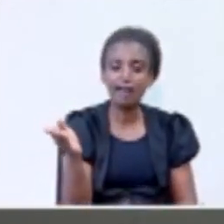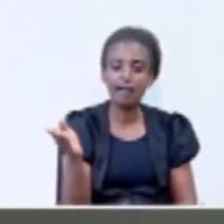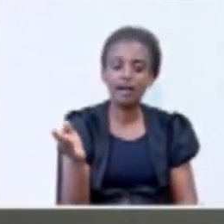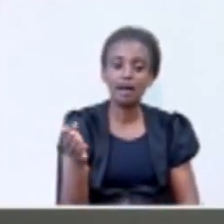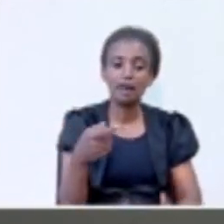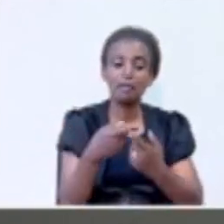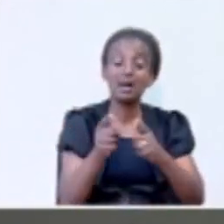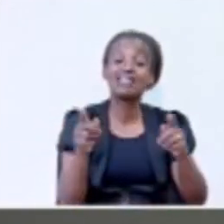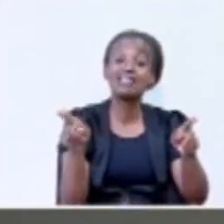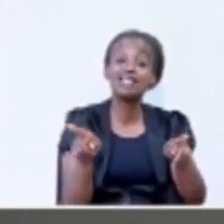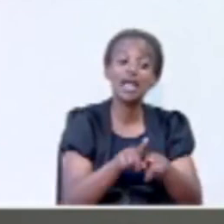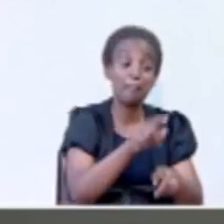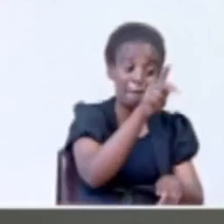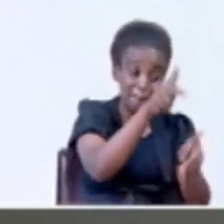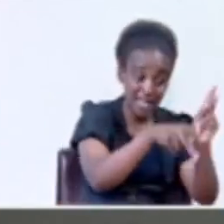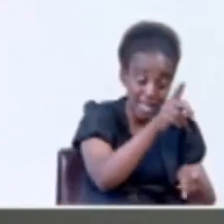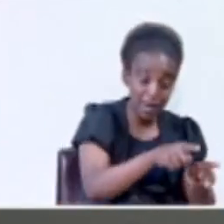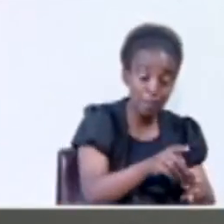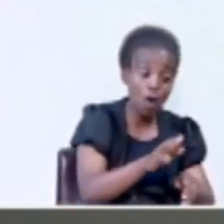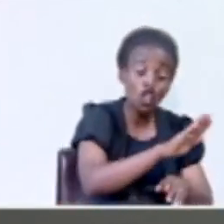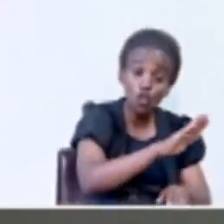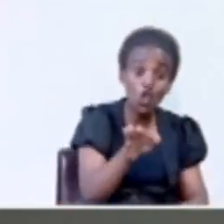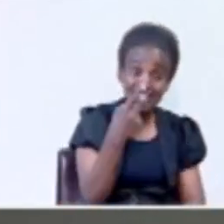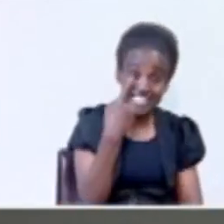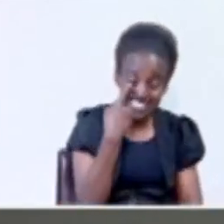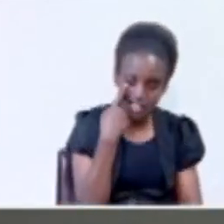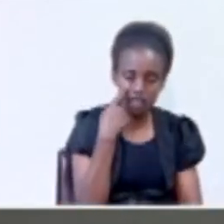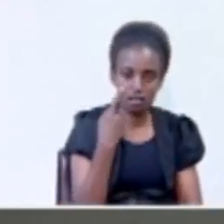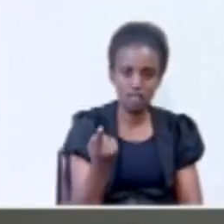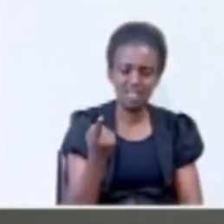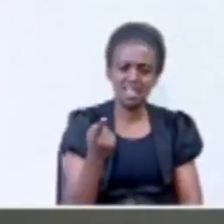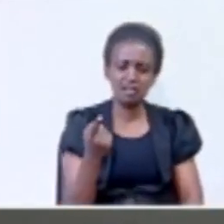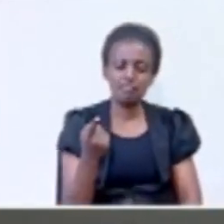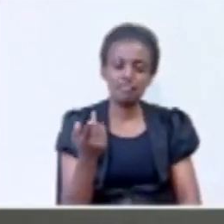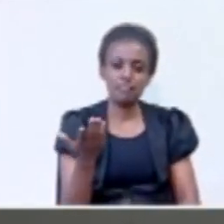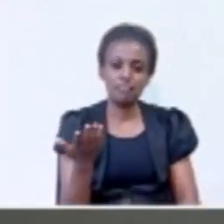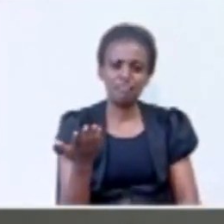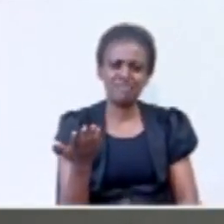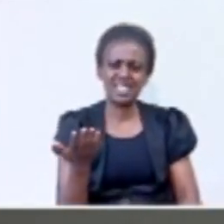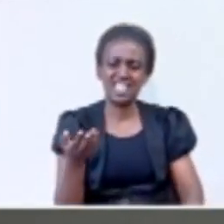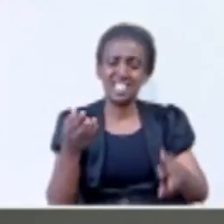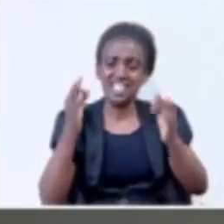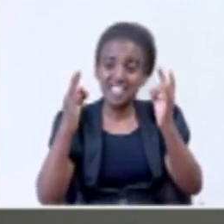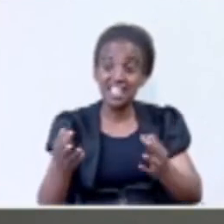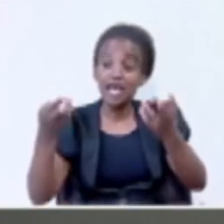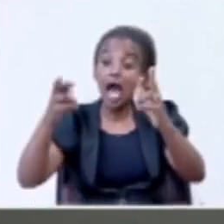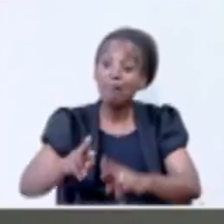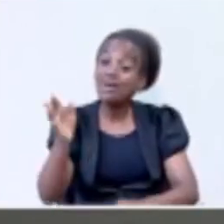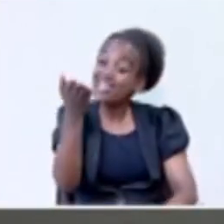same person, or these people, don't see the very things happening there.